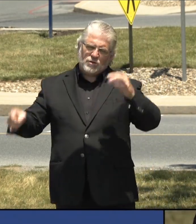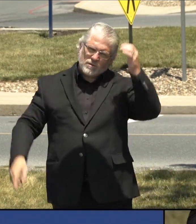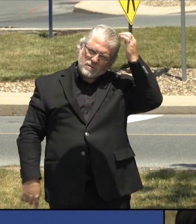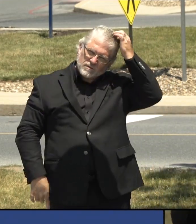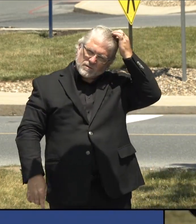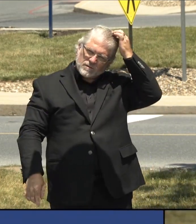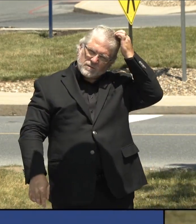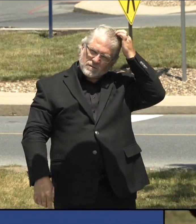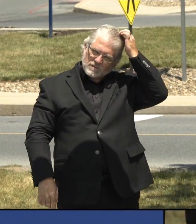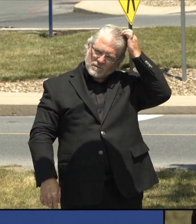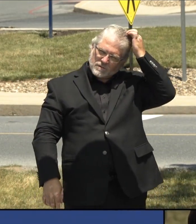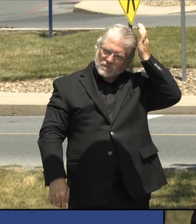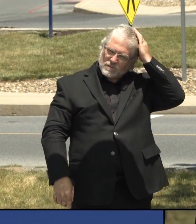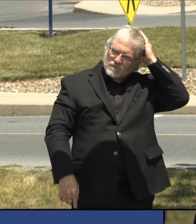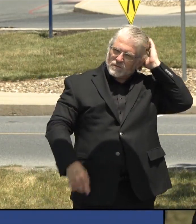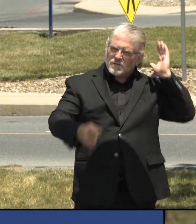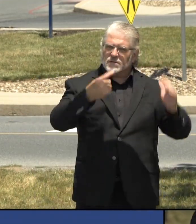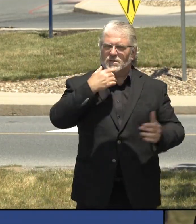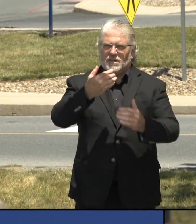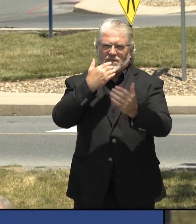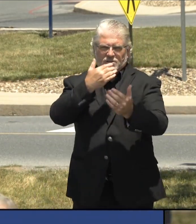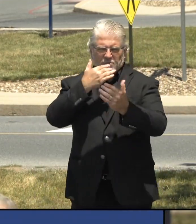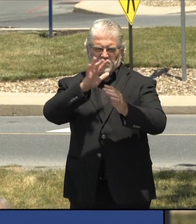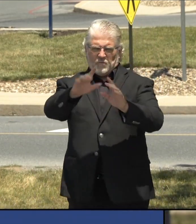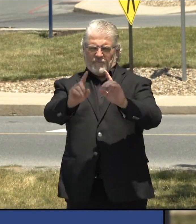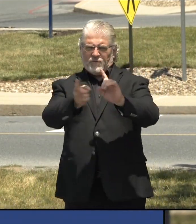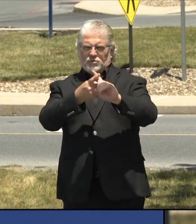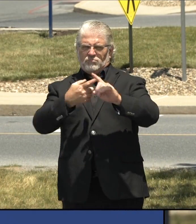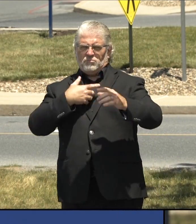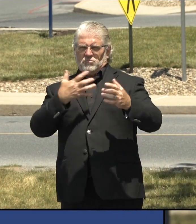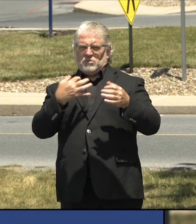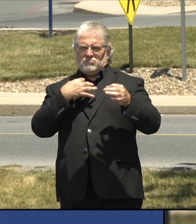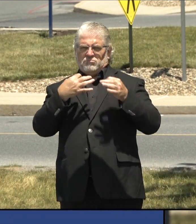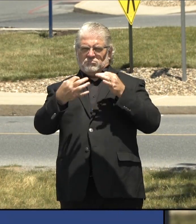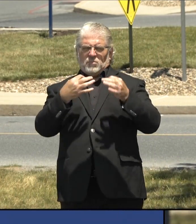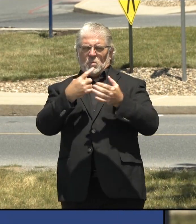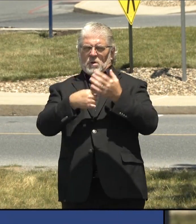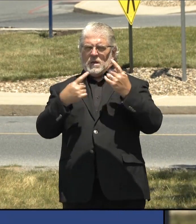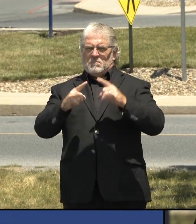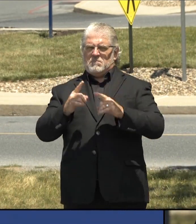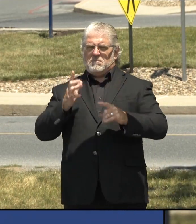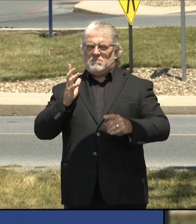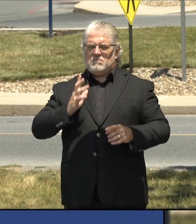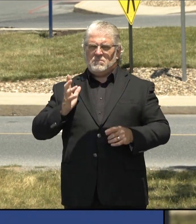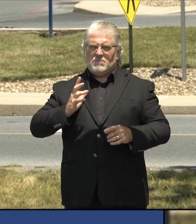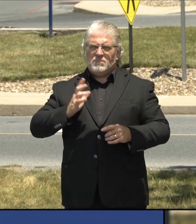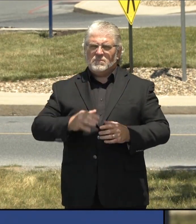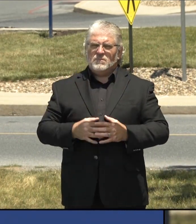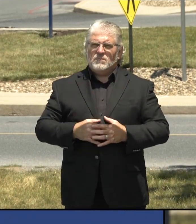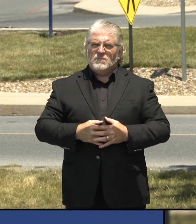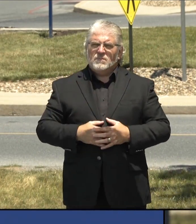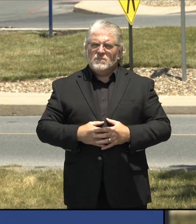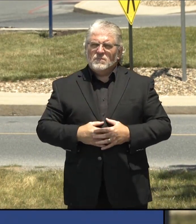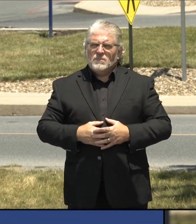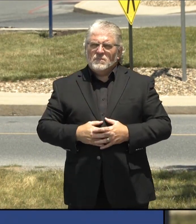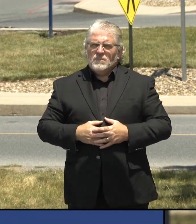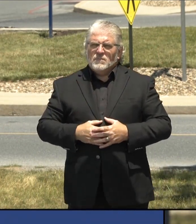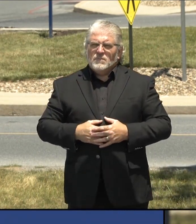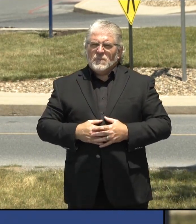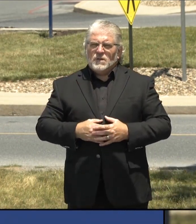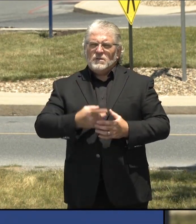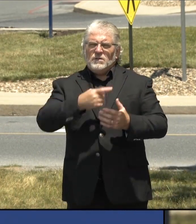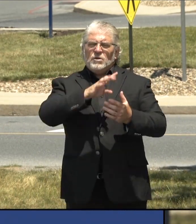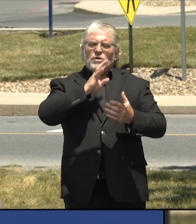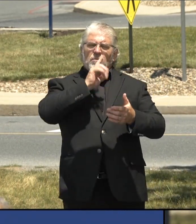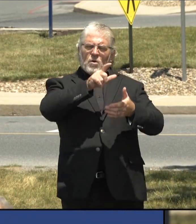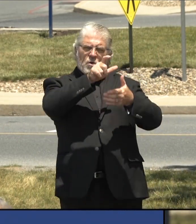So thank you. First, I'd like to just address a little bit what you were talking about before. Um, there was an article in the New York Times on Saturday, which talked about